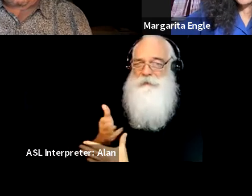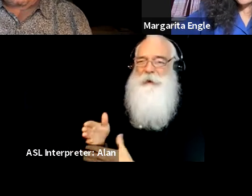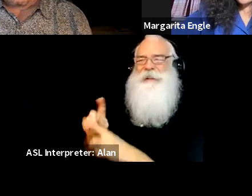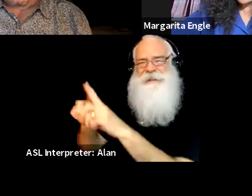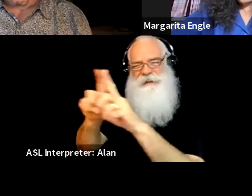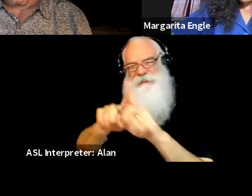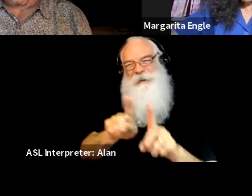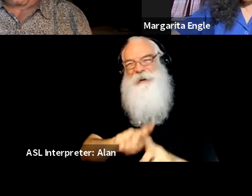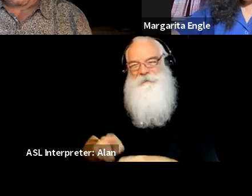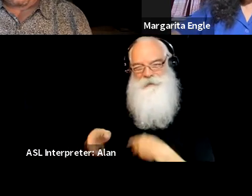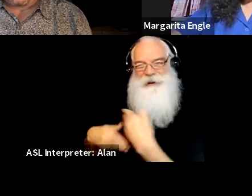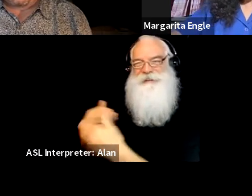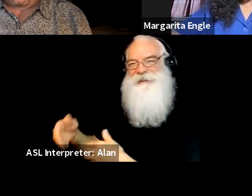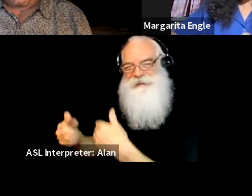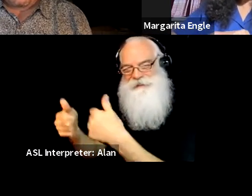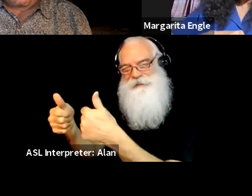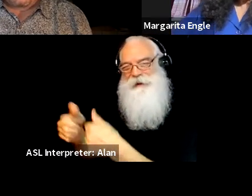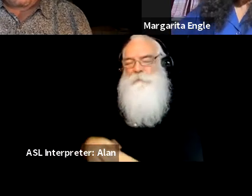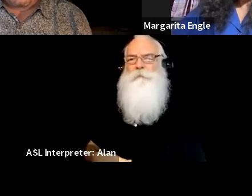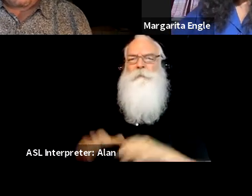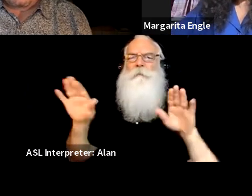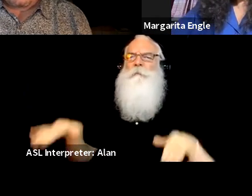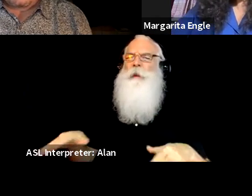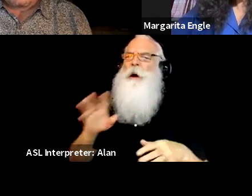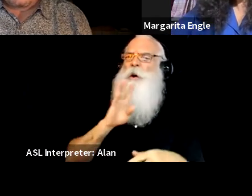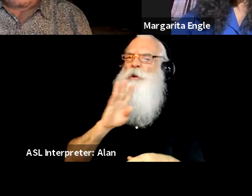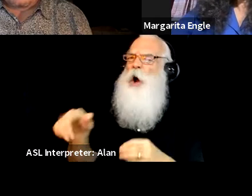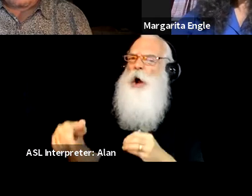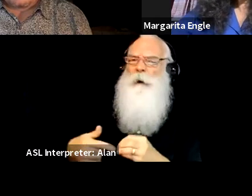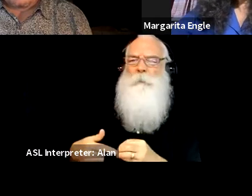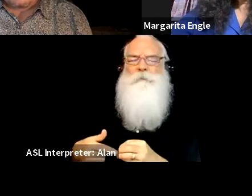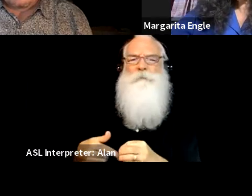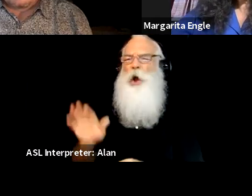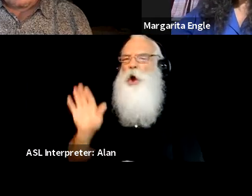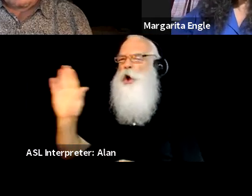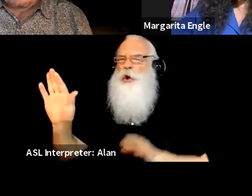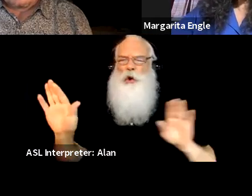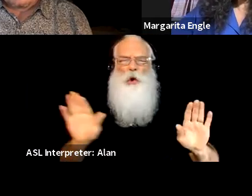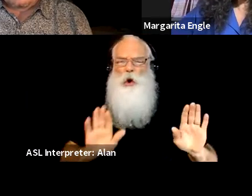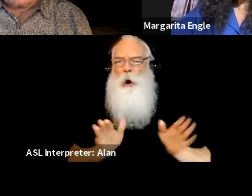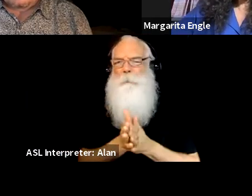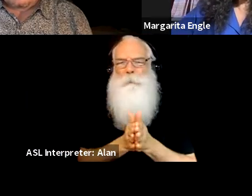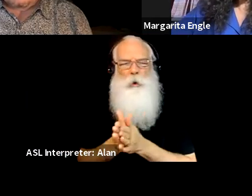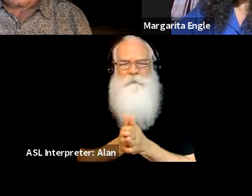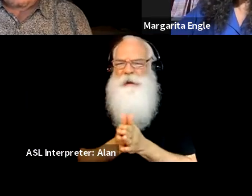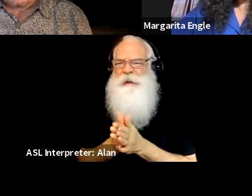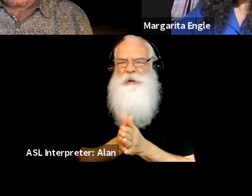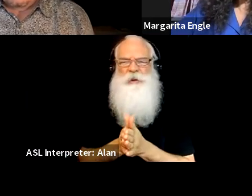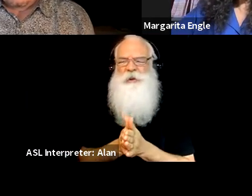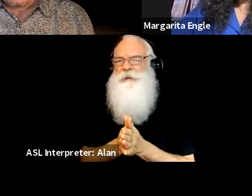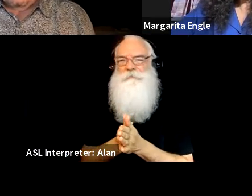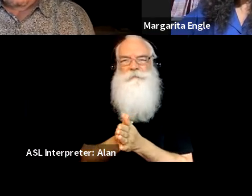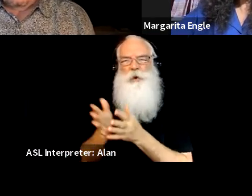Um, can you, um, can you touch on sort of what motivates you to write inclusive, um, literature?